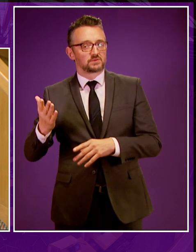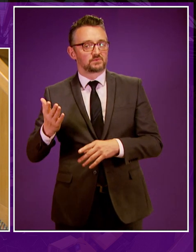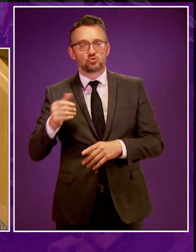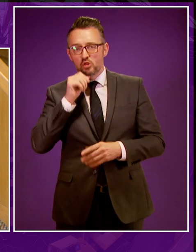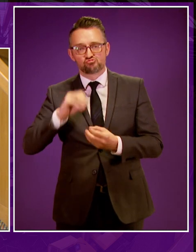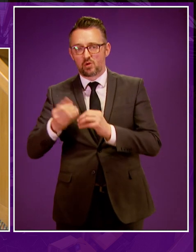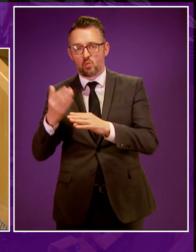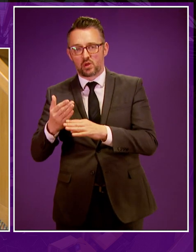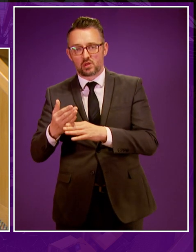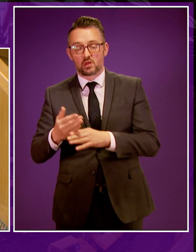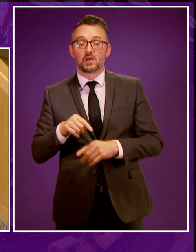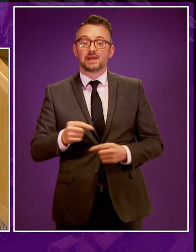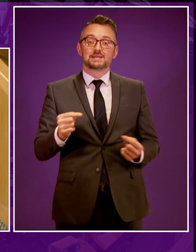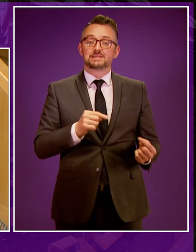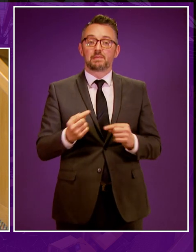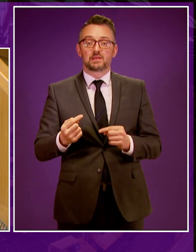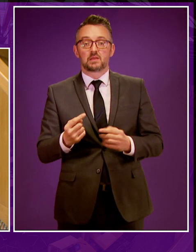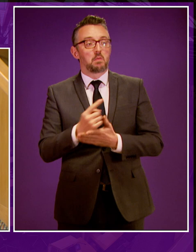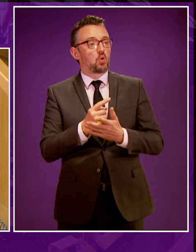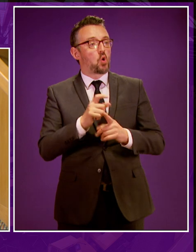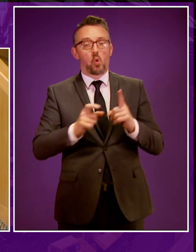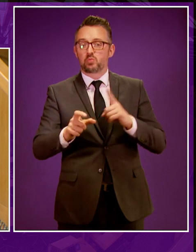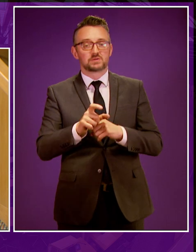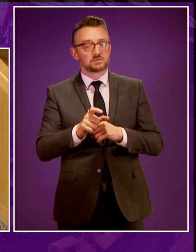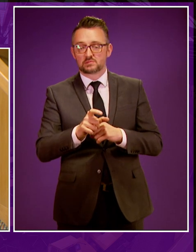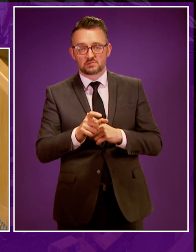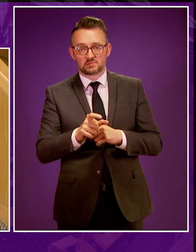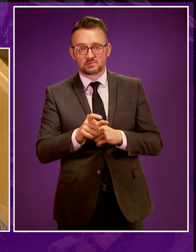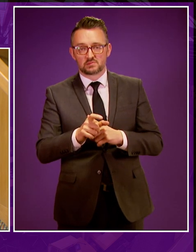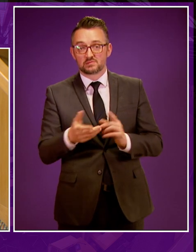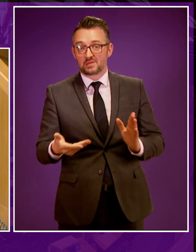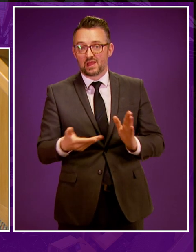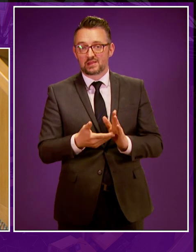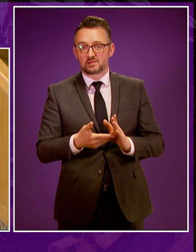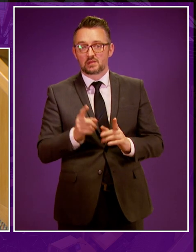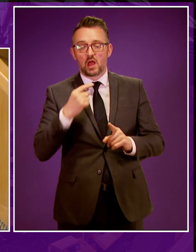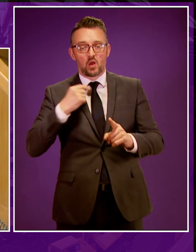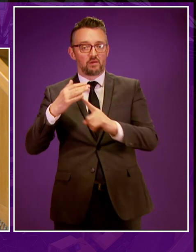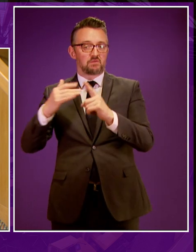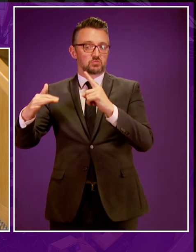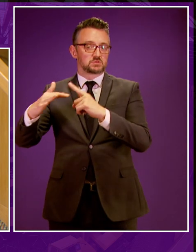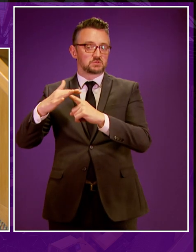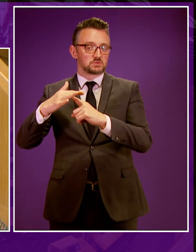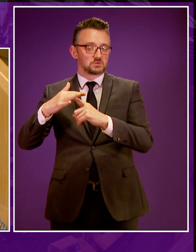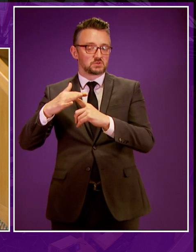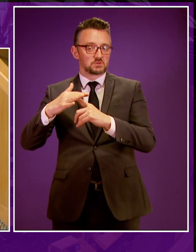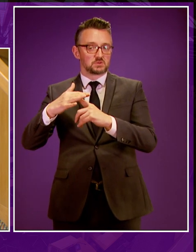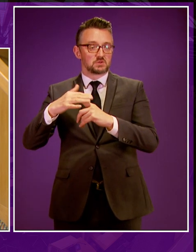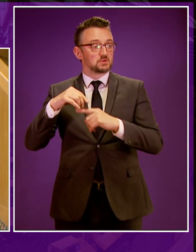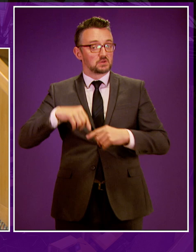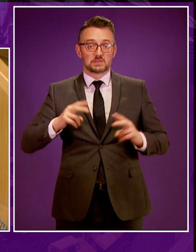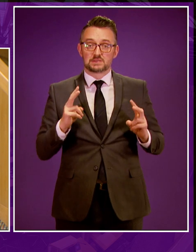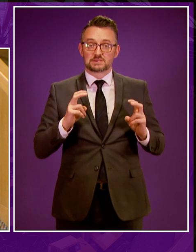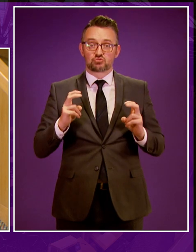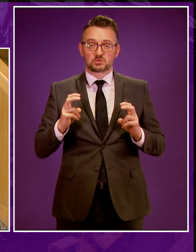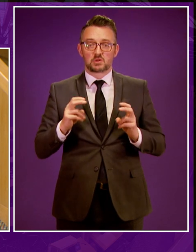But this debate was not just about communities and the economy missing out, but also our environment. And yet, even on this